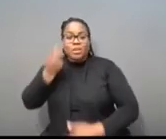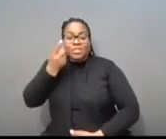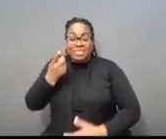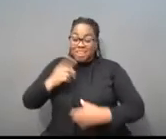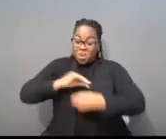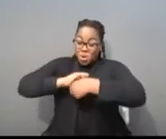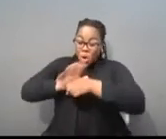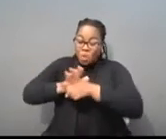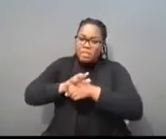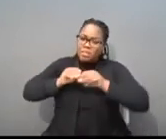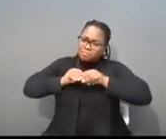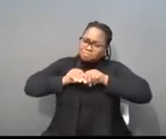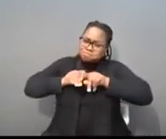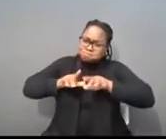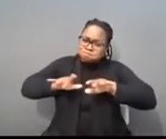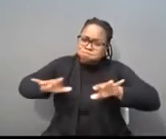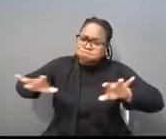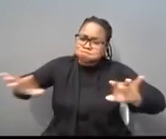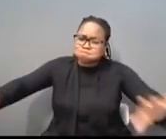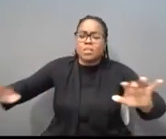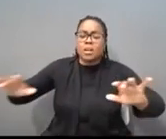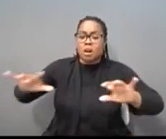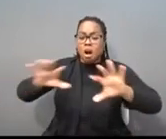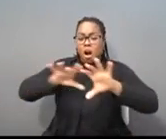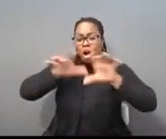interest to vaccinate the world.